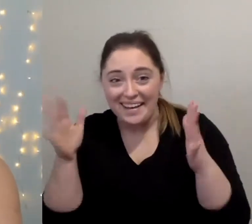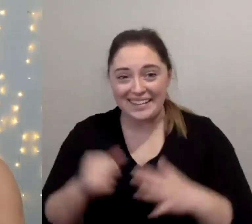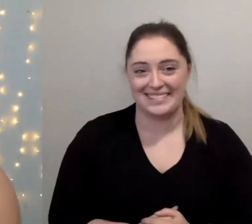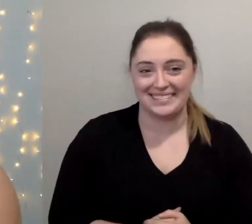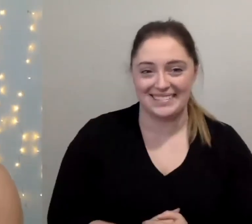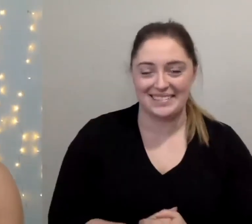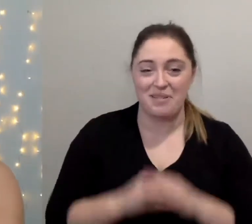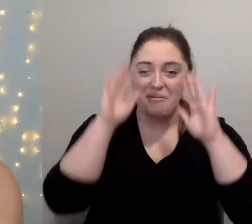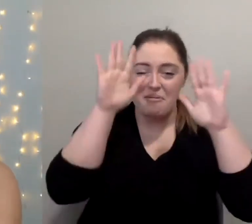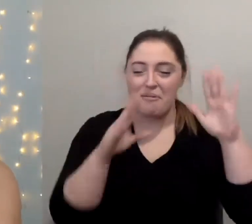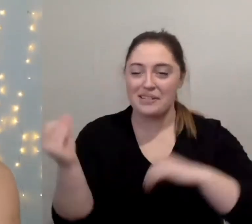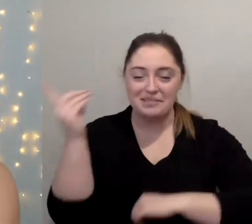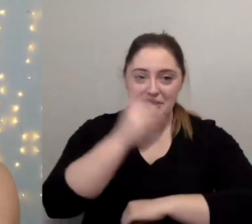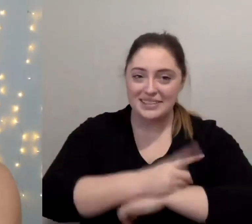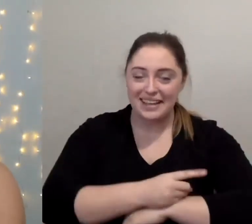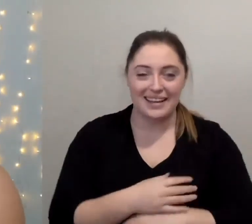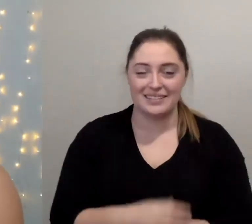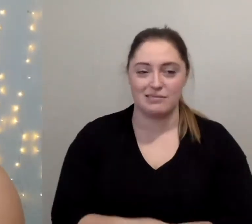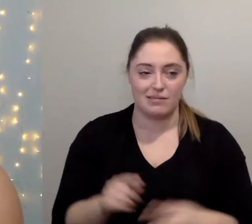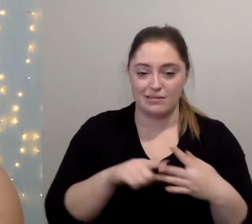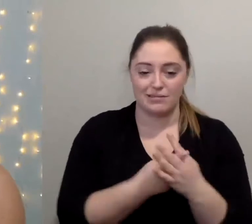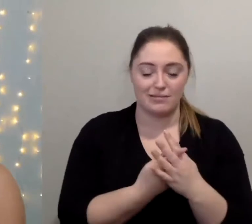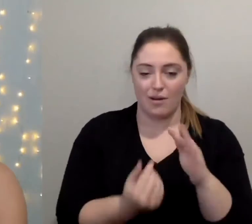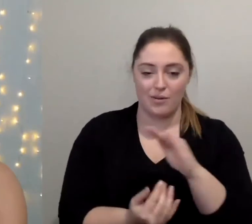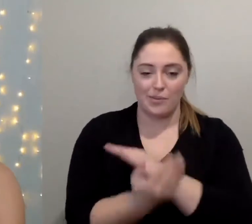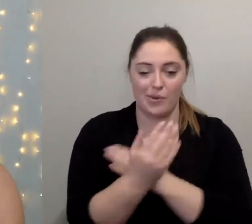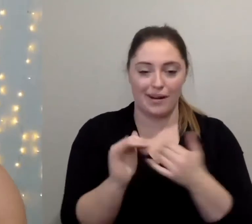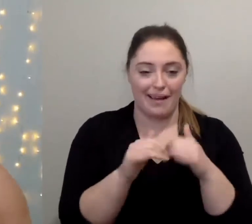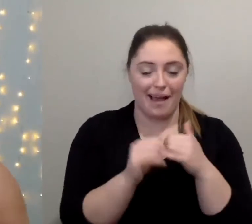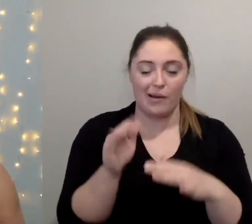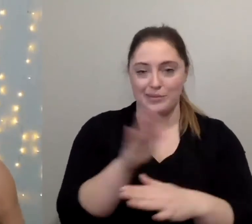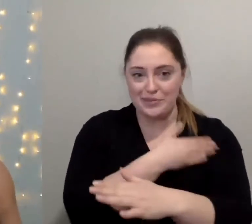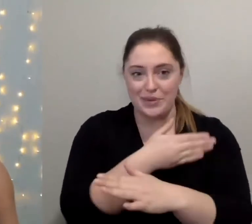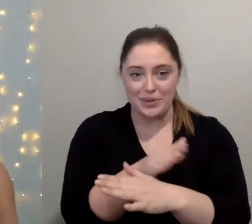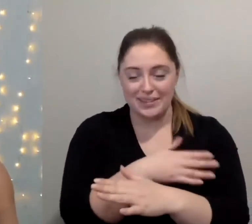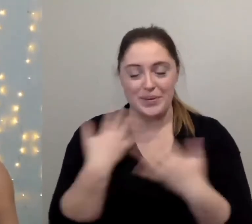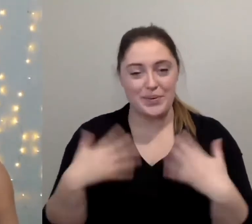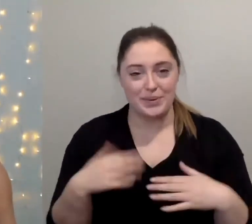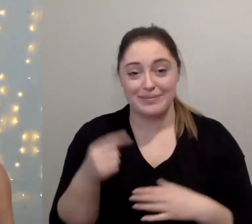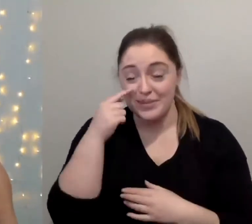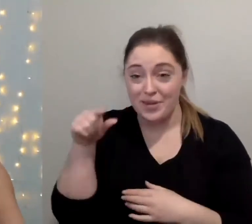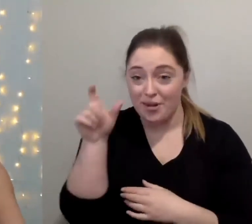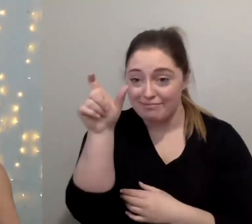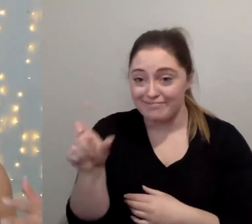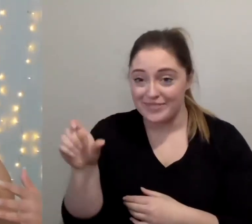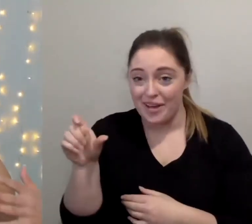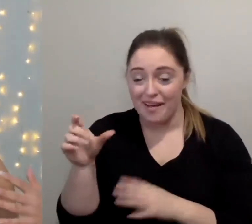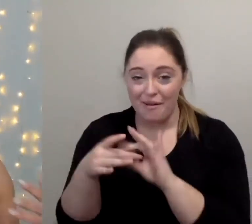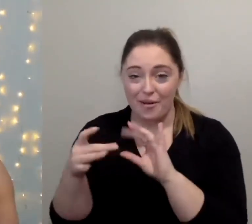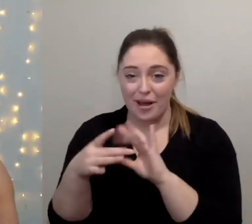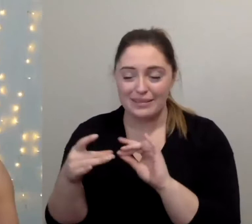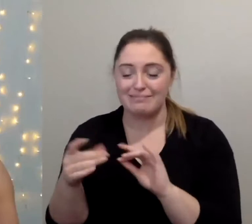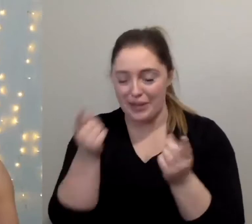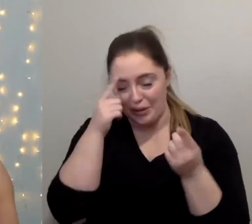what a wonderful day just wonderful way to start the day so I saw that comment in there as well and I agree like that's just